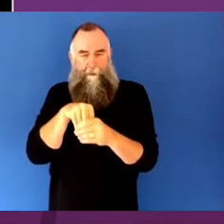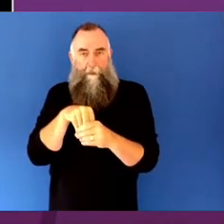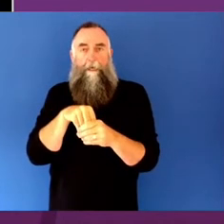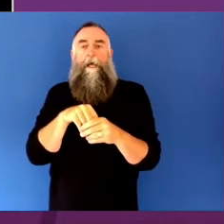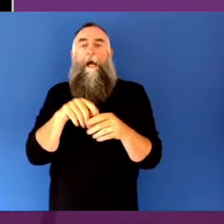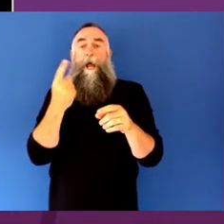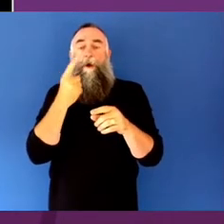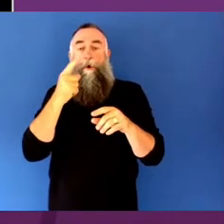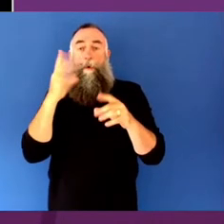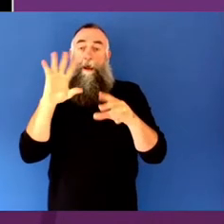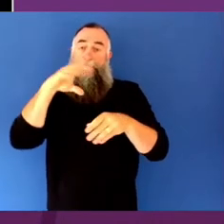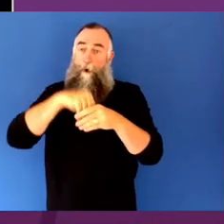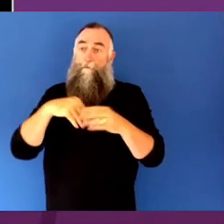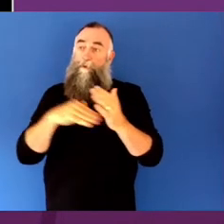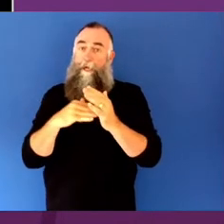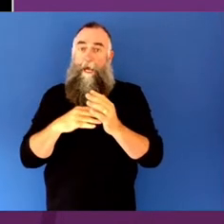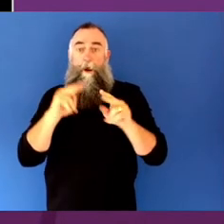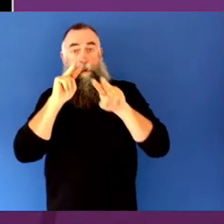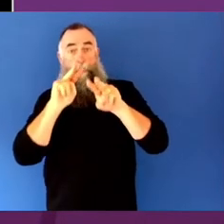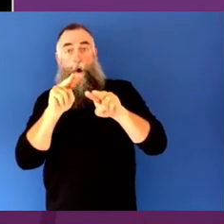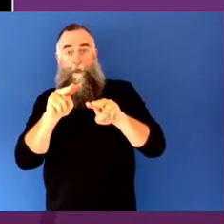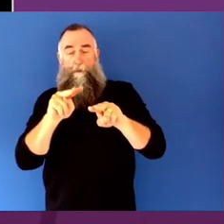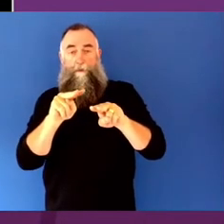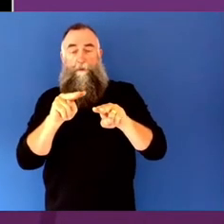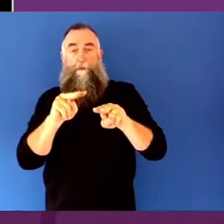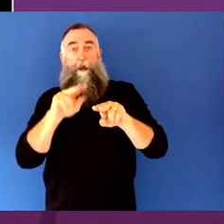audience watching performances.